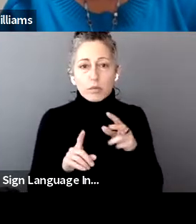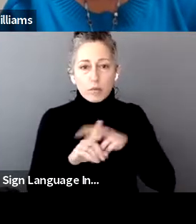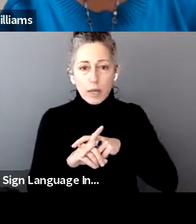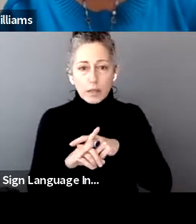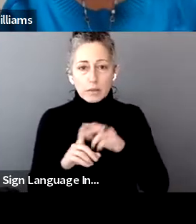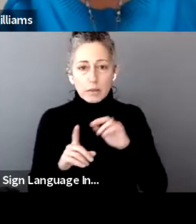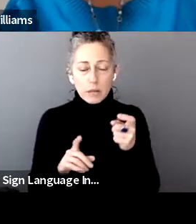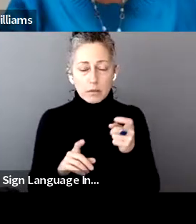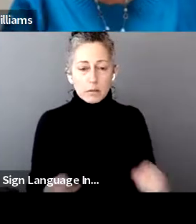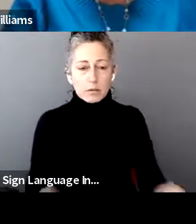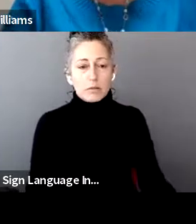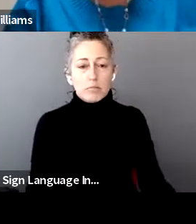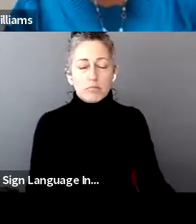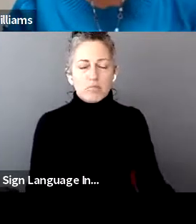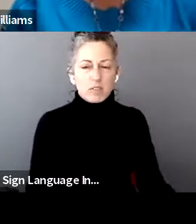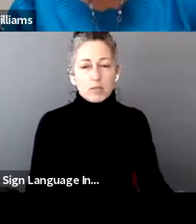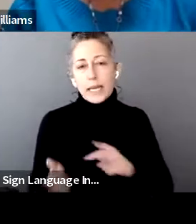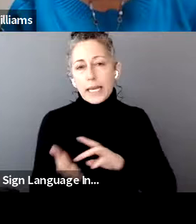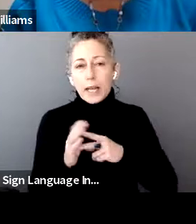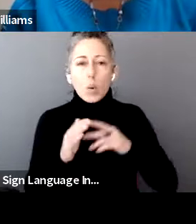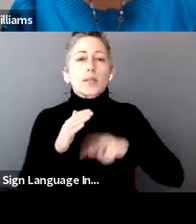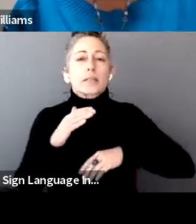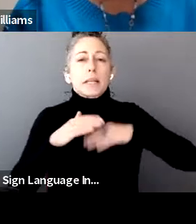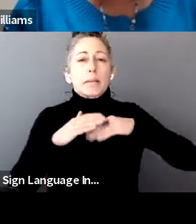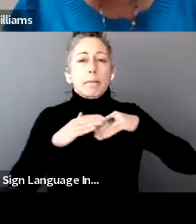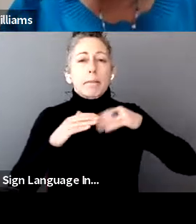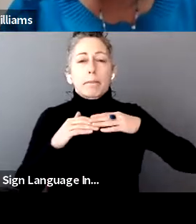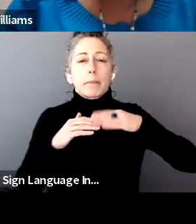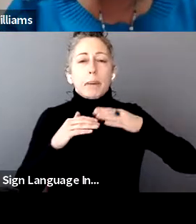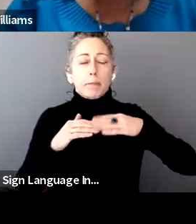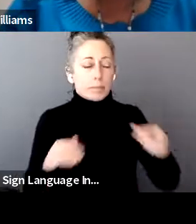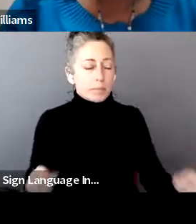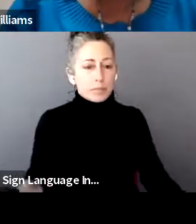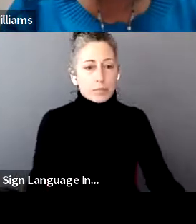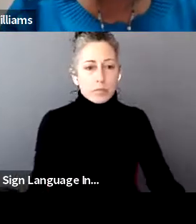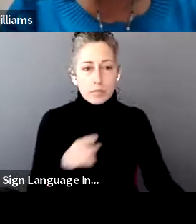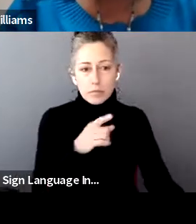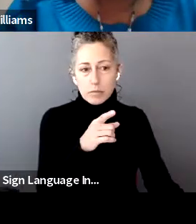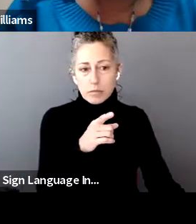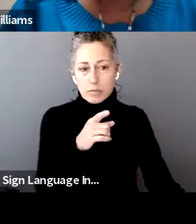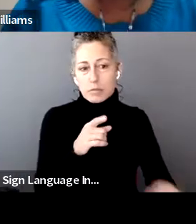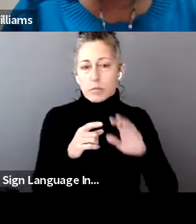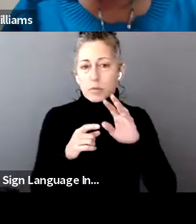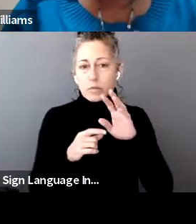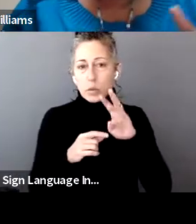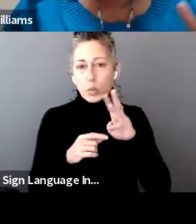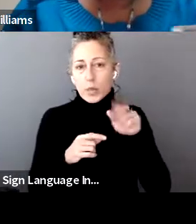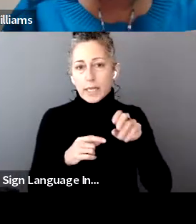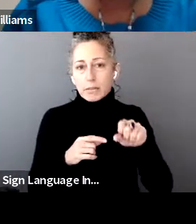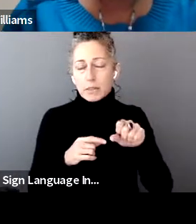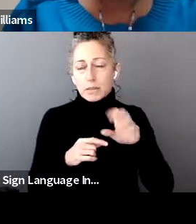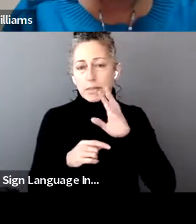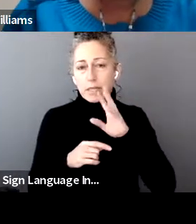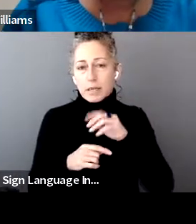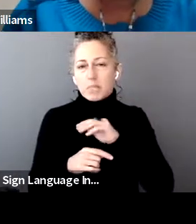Anyone can chime in, by the way, I'm not picking anyone. Well, there's not a certain number. Um, there's different